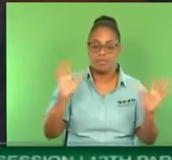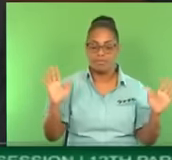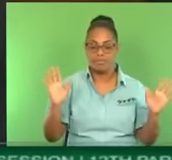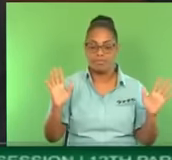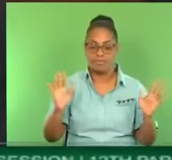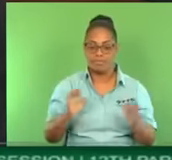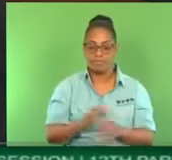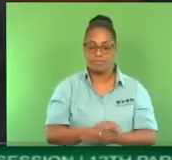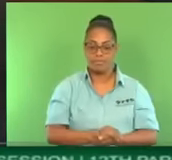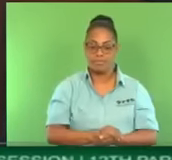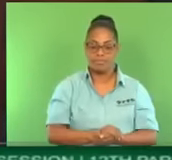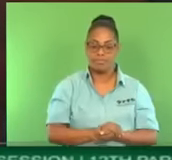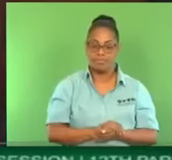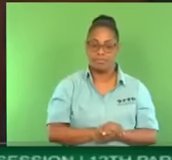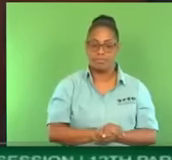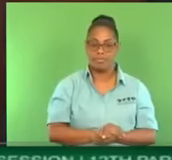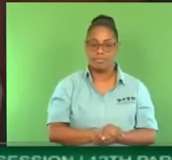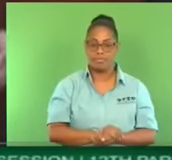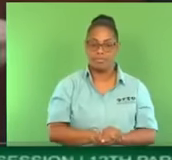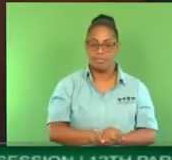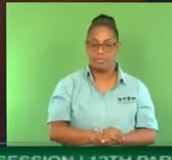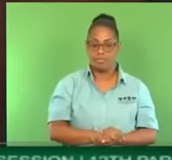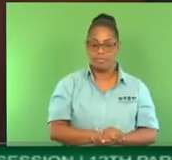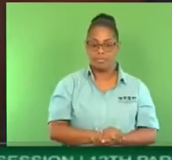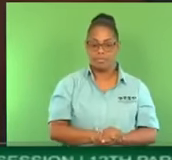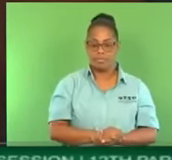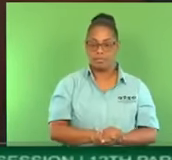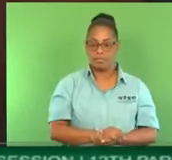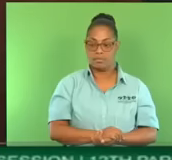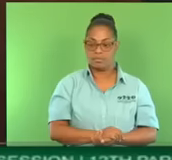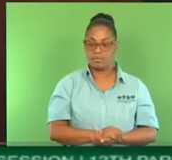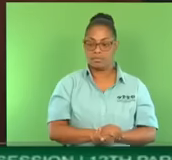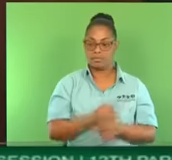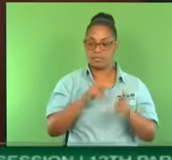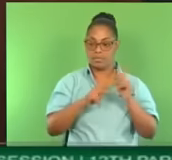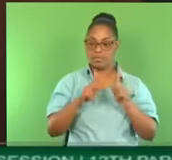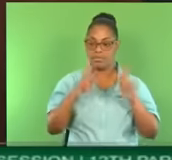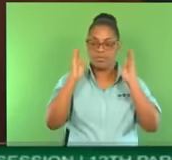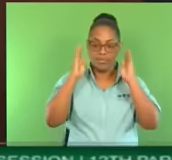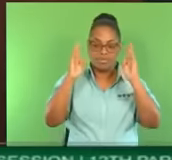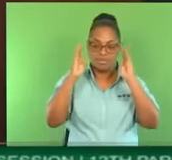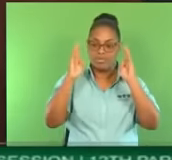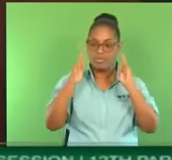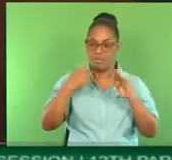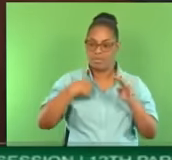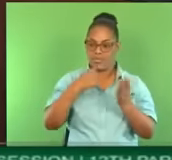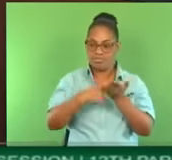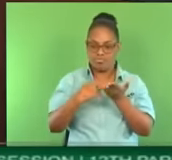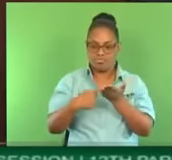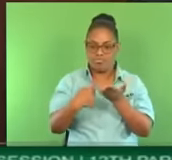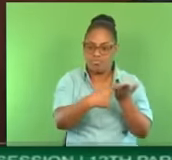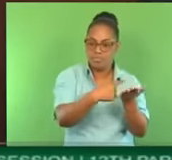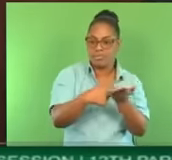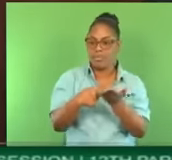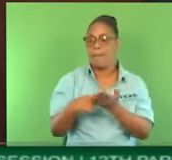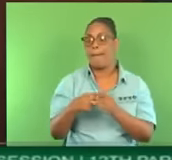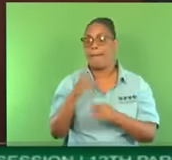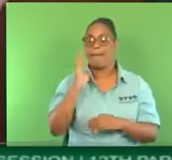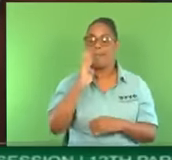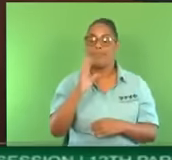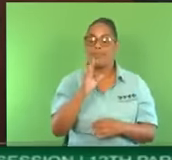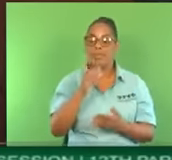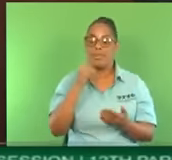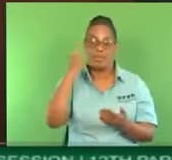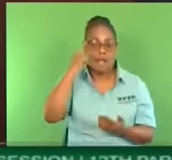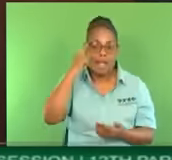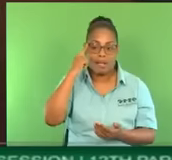Madam Speaker, no one listening to this debate would believe the state of the country we are in. No one would believe